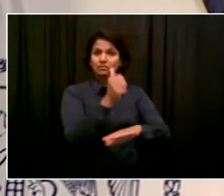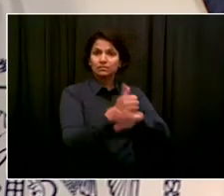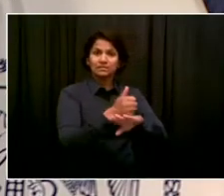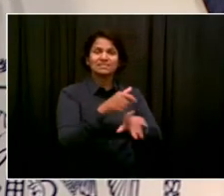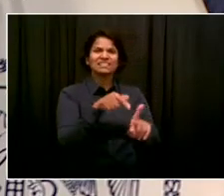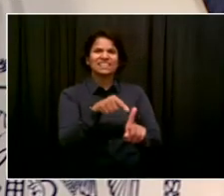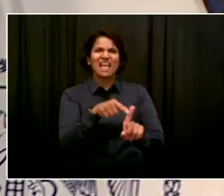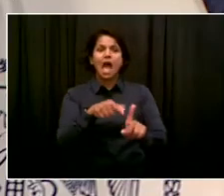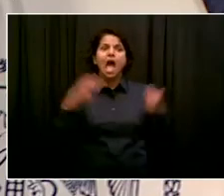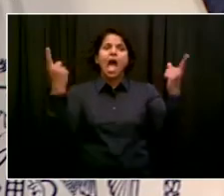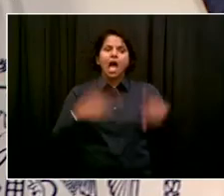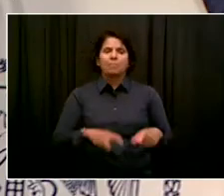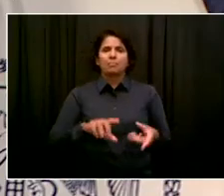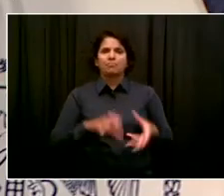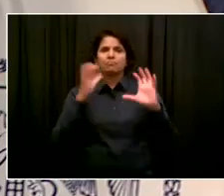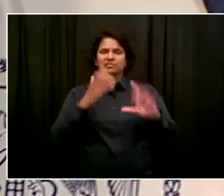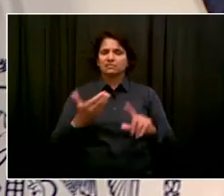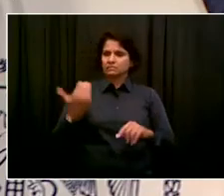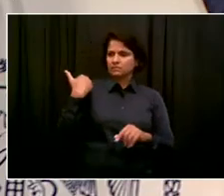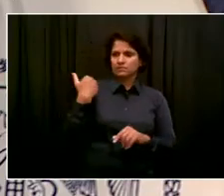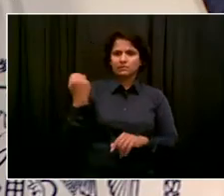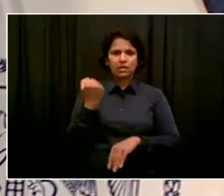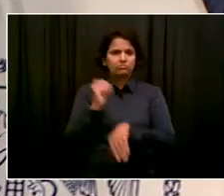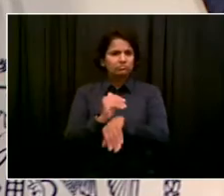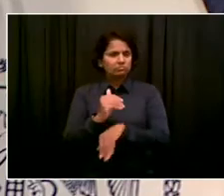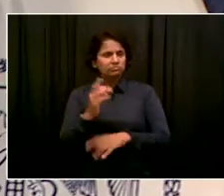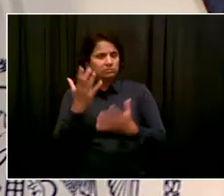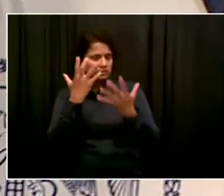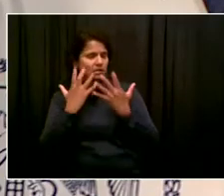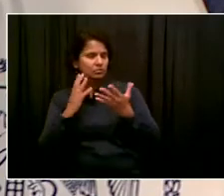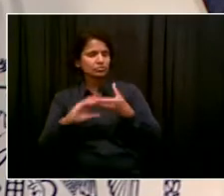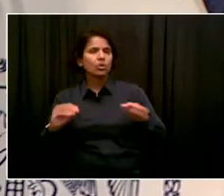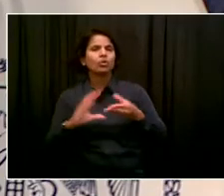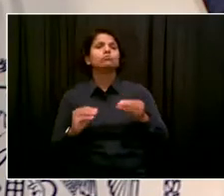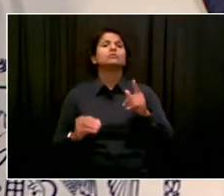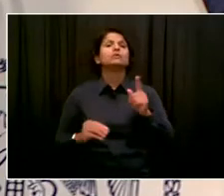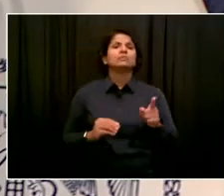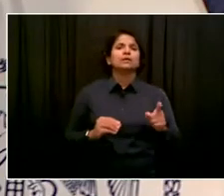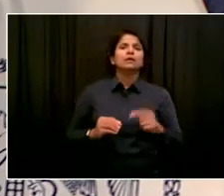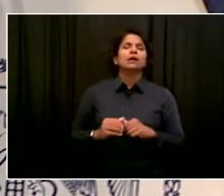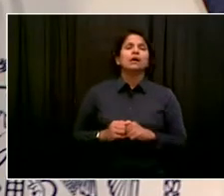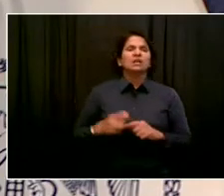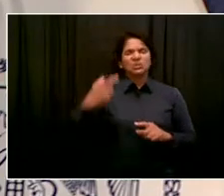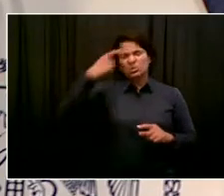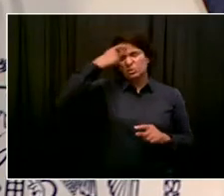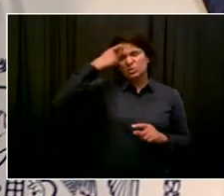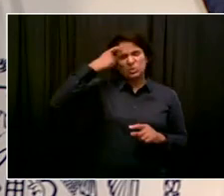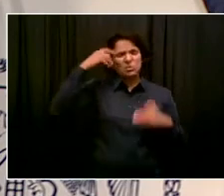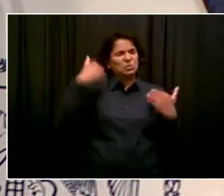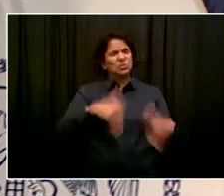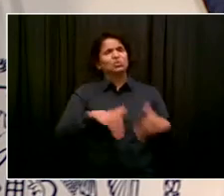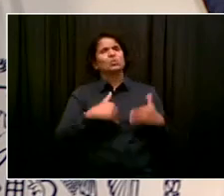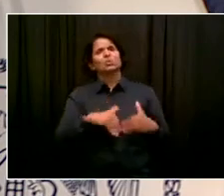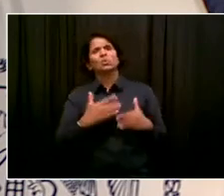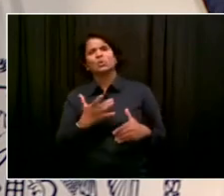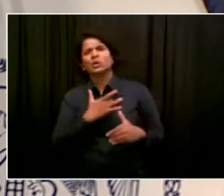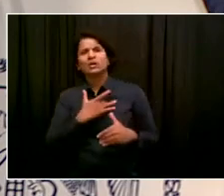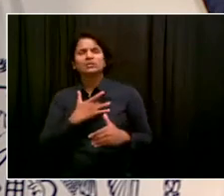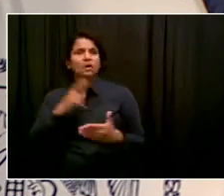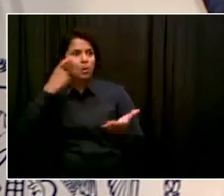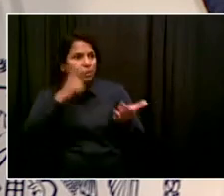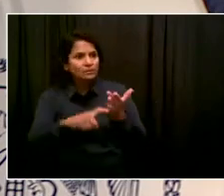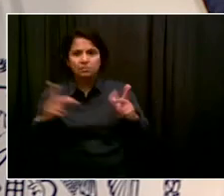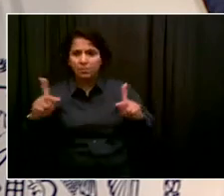the trauma that people have been through. These organizations will include Street Corner Resources, Life Camp, and Brownsville, Think Tank